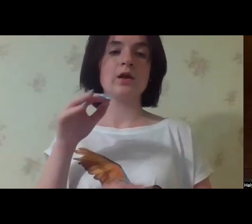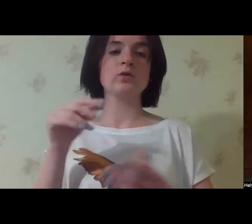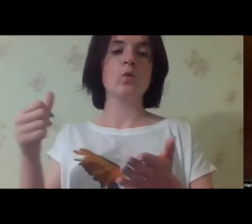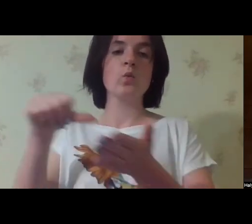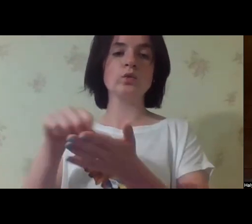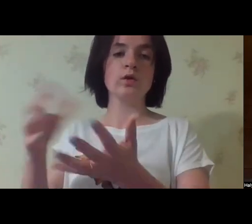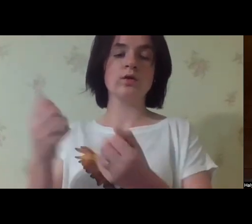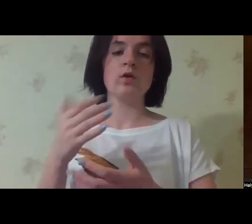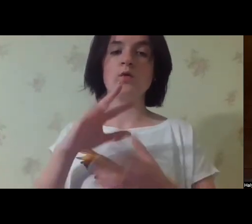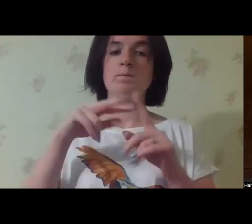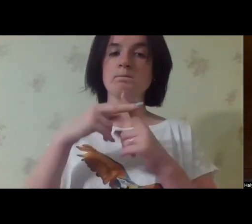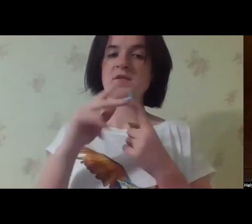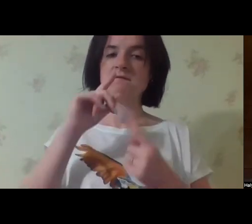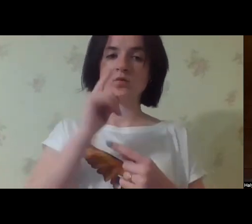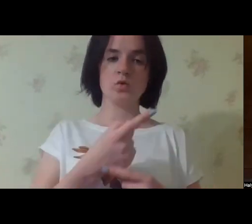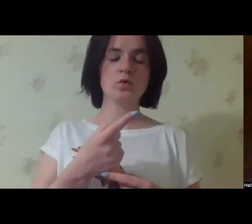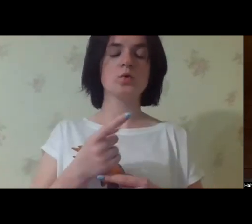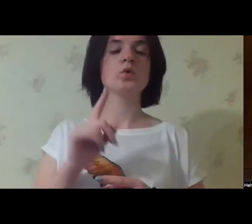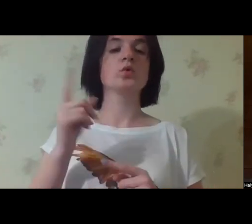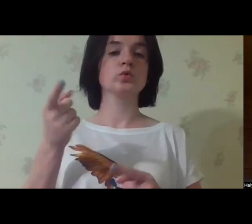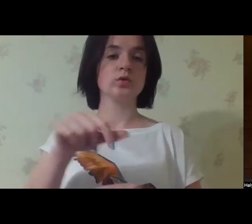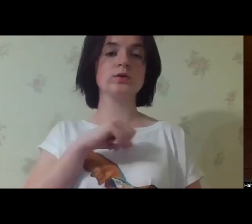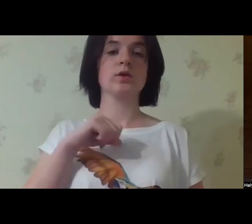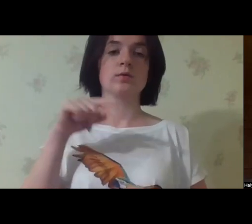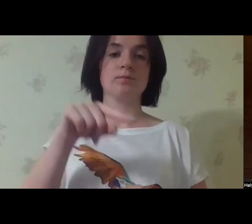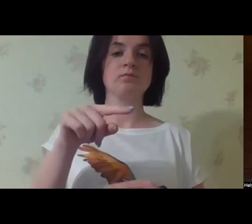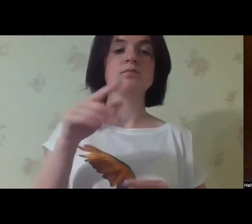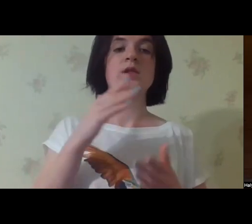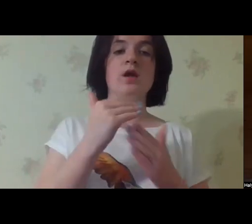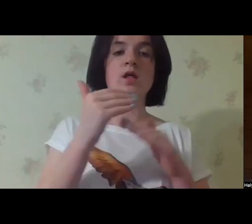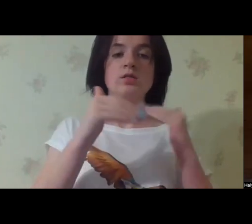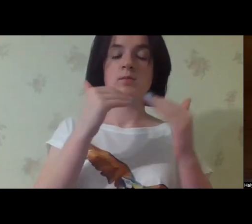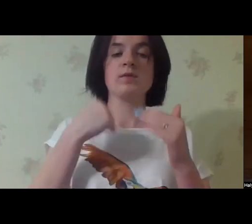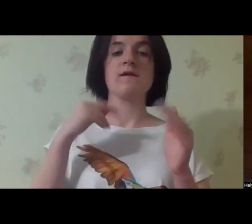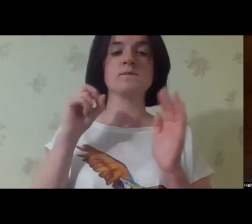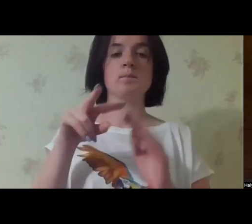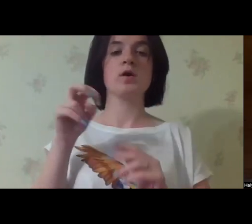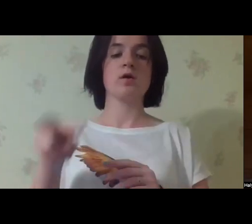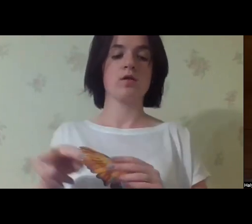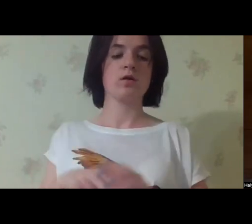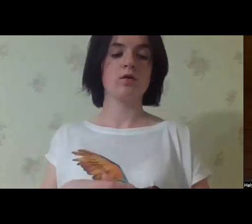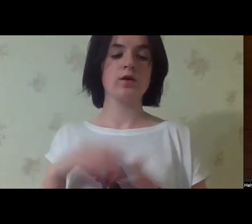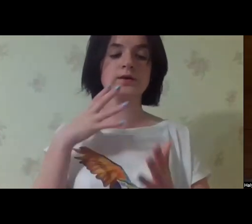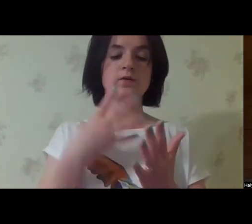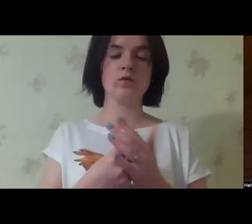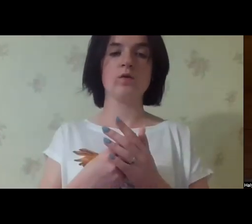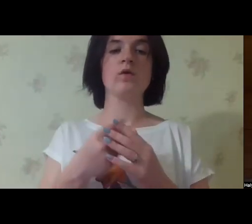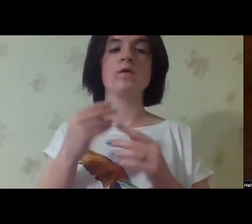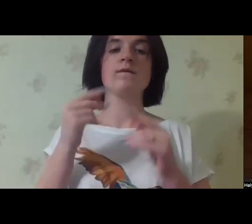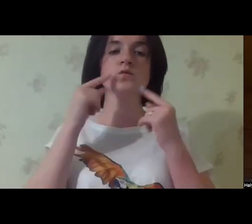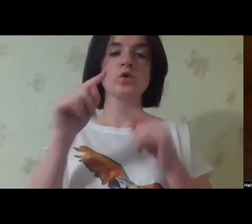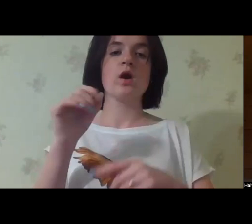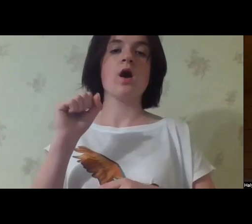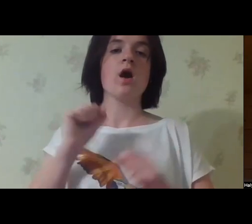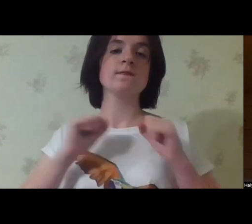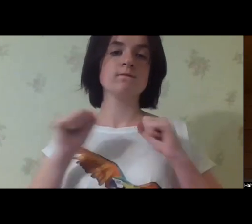fast in the Ukrainian context to get to the candidate for adoption. It only took six months,